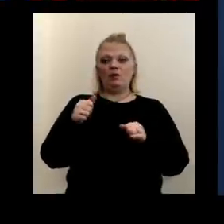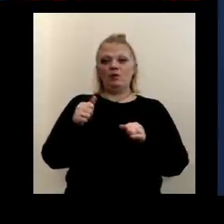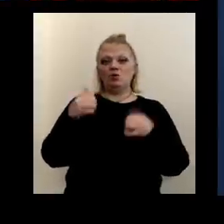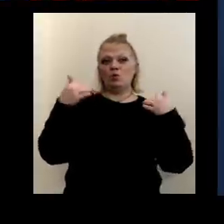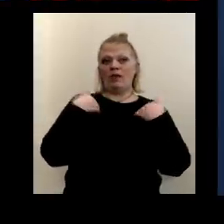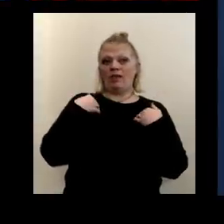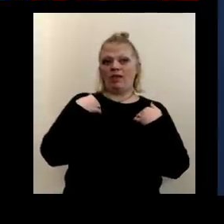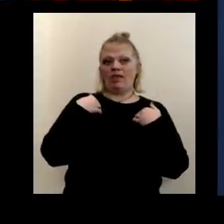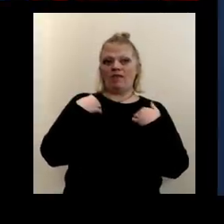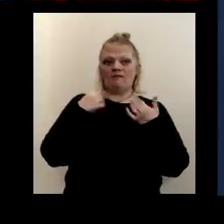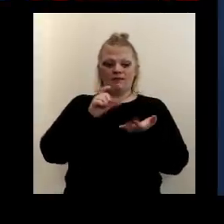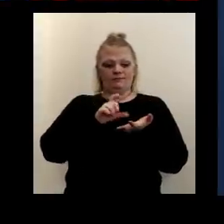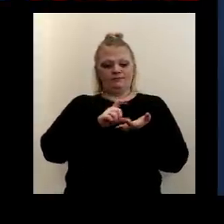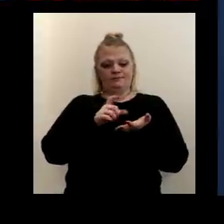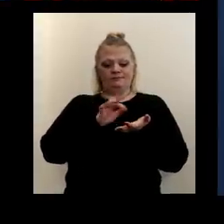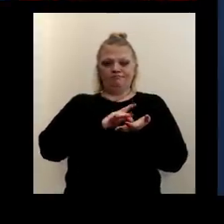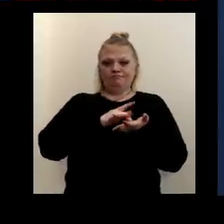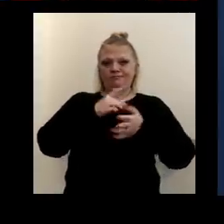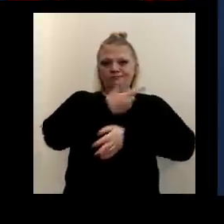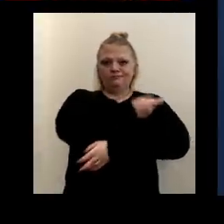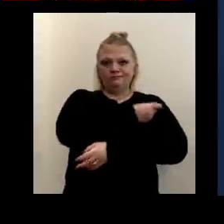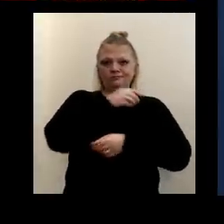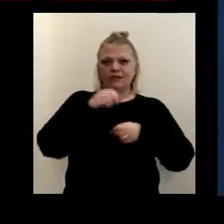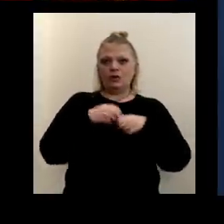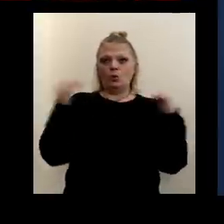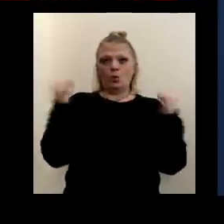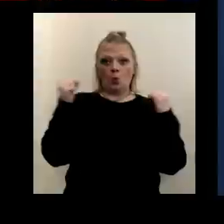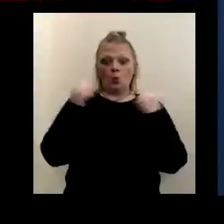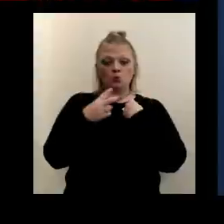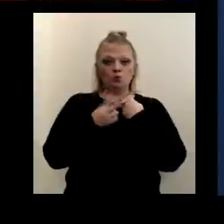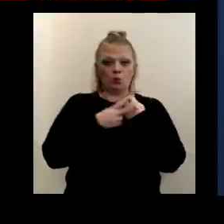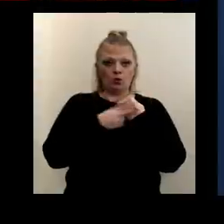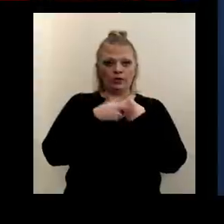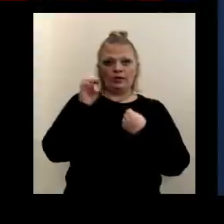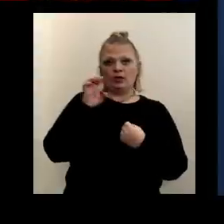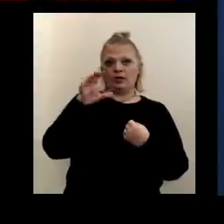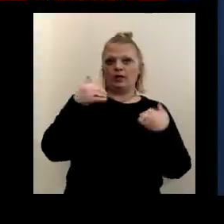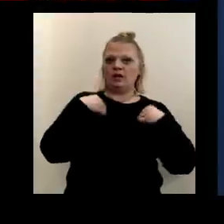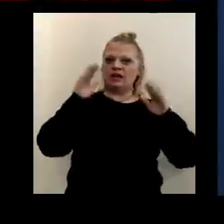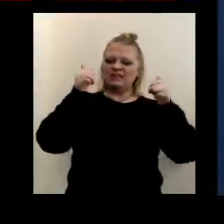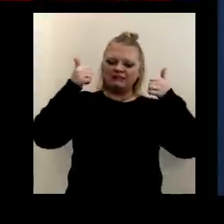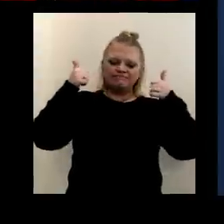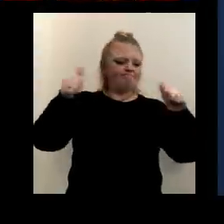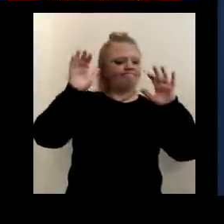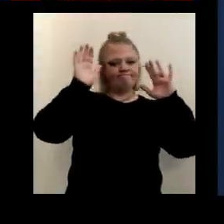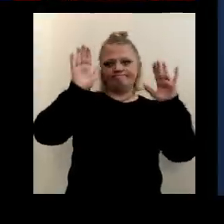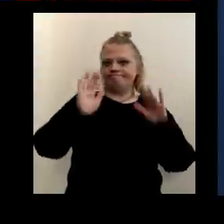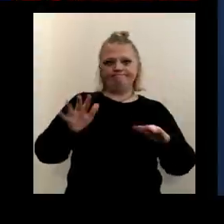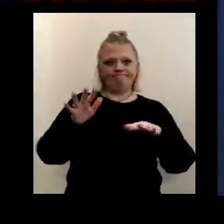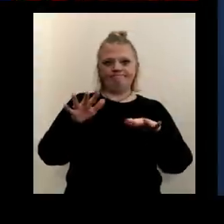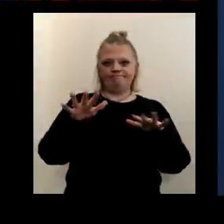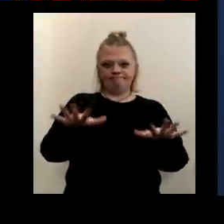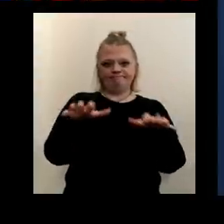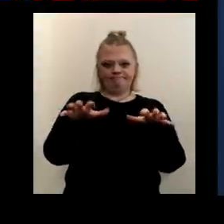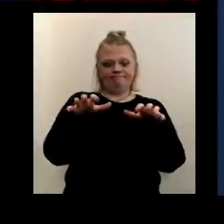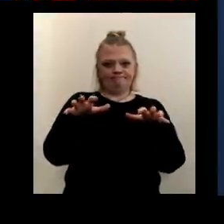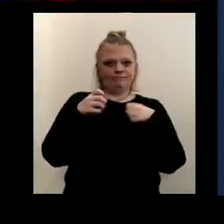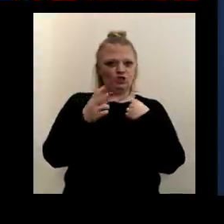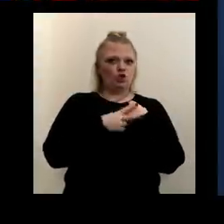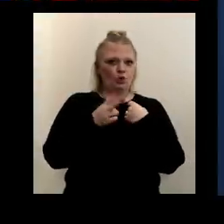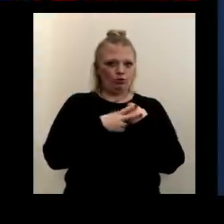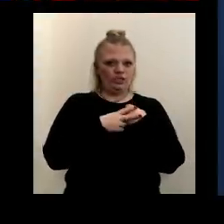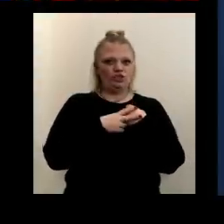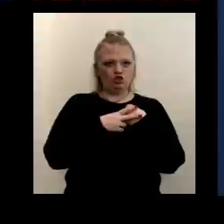into cold storage. So Erie County has excellent vaccine storage, ultra cold freezer capacity.